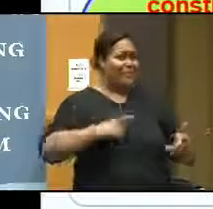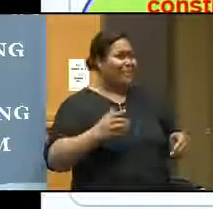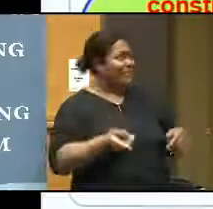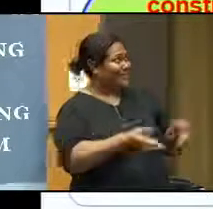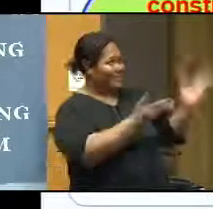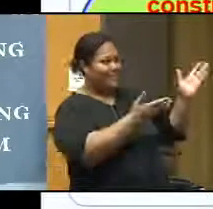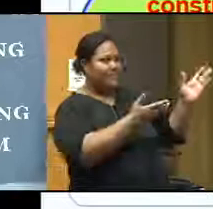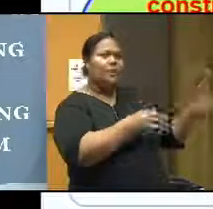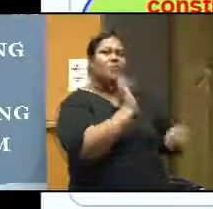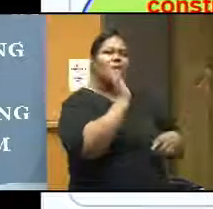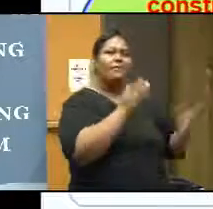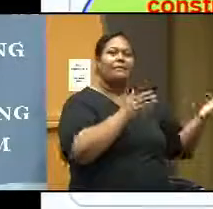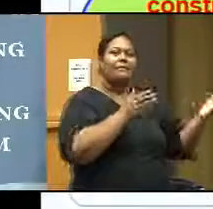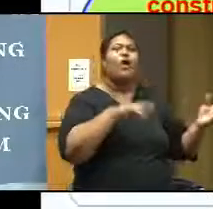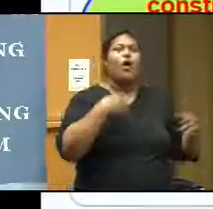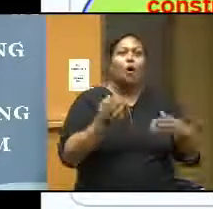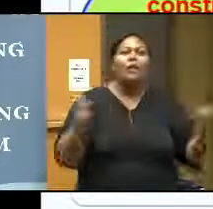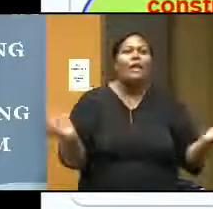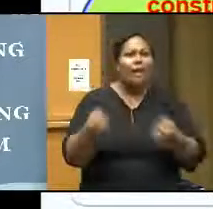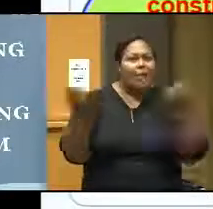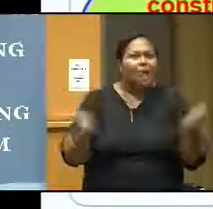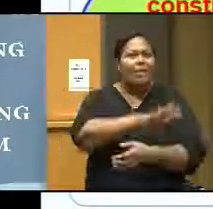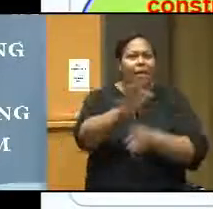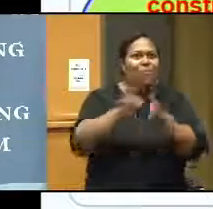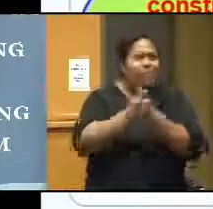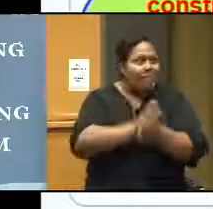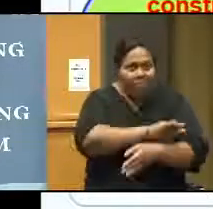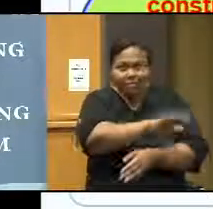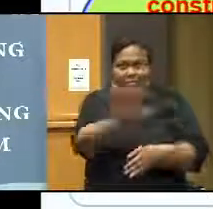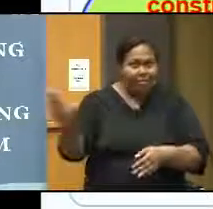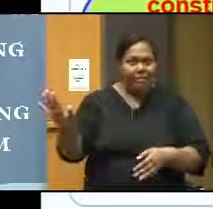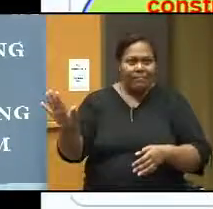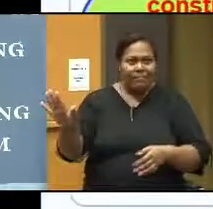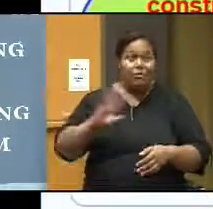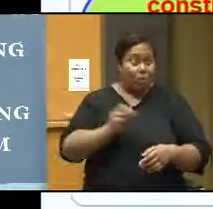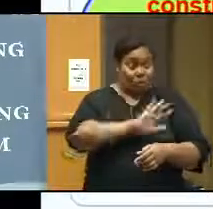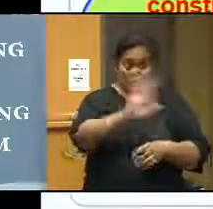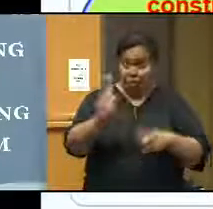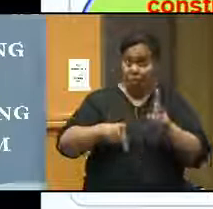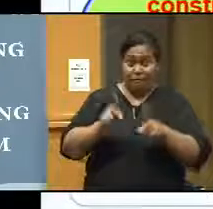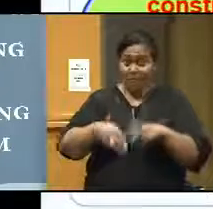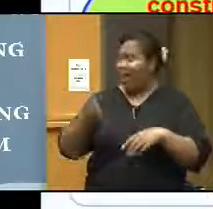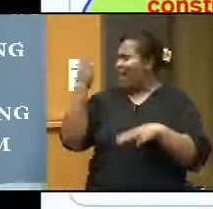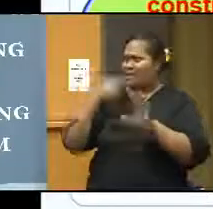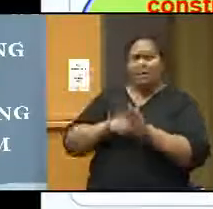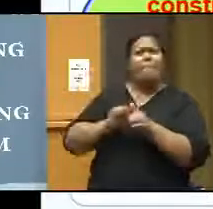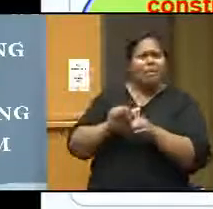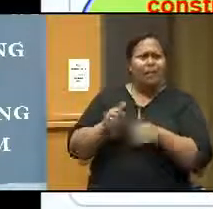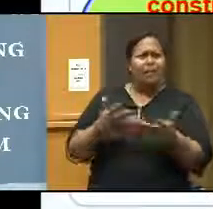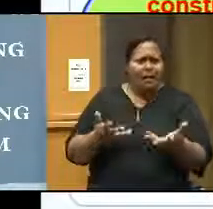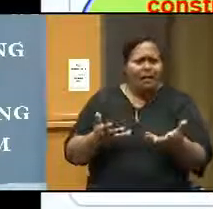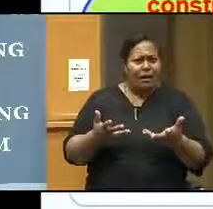and so on. And encourage them, motivate them. And you can see the little bit improvement though. The test two performance is always better than that. But if you do